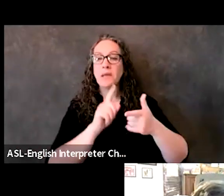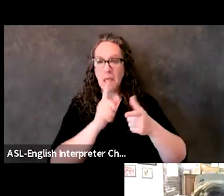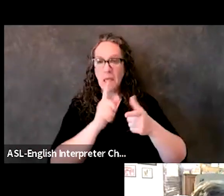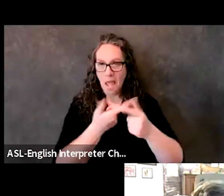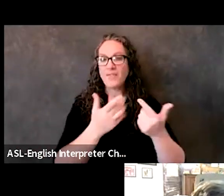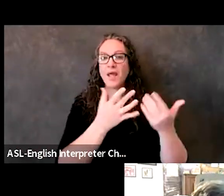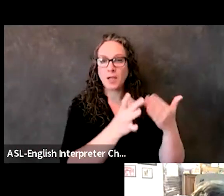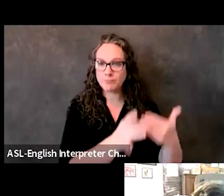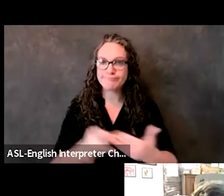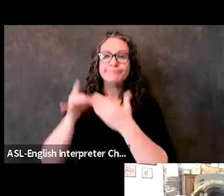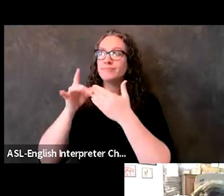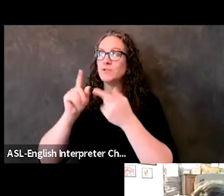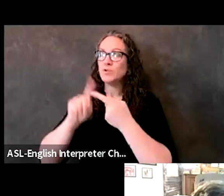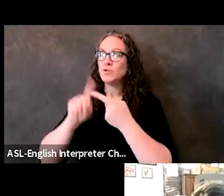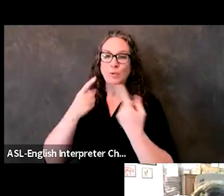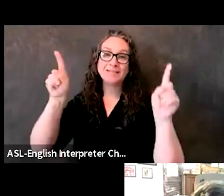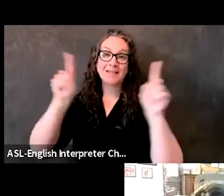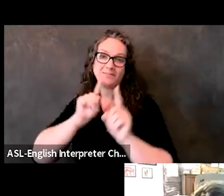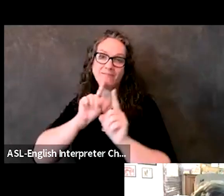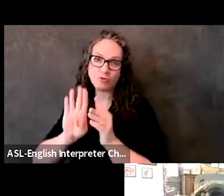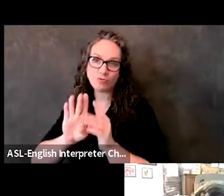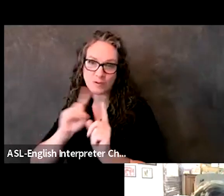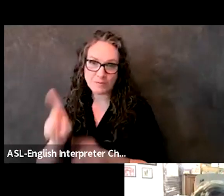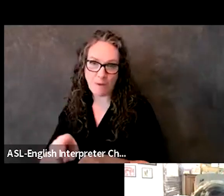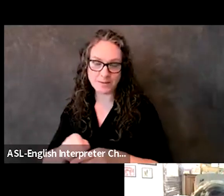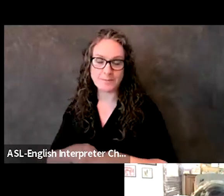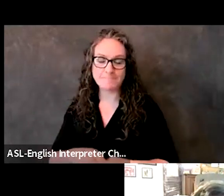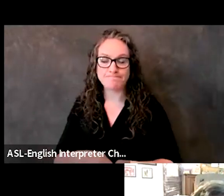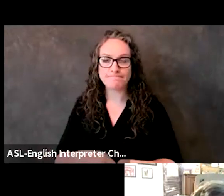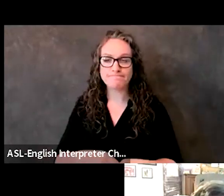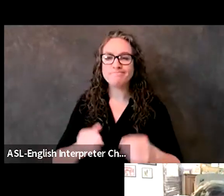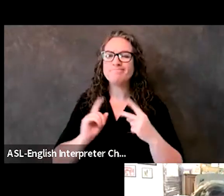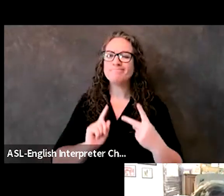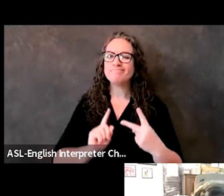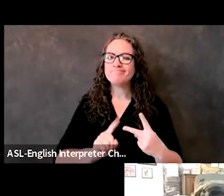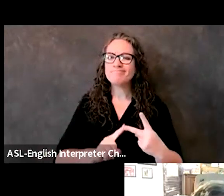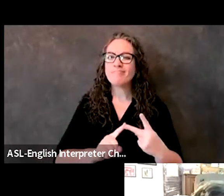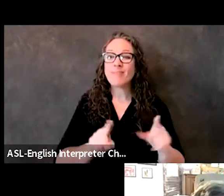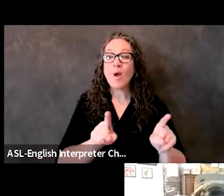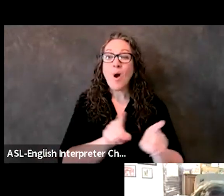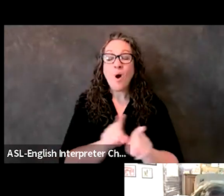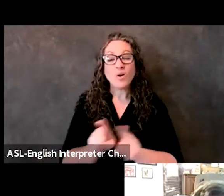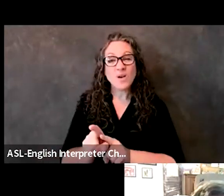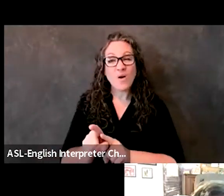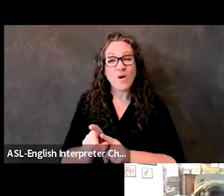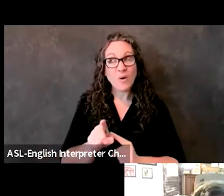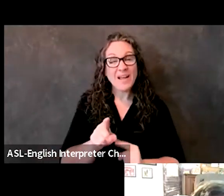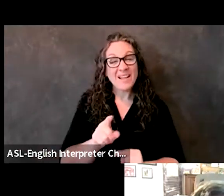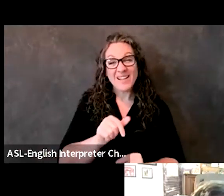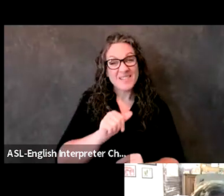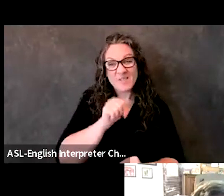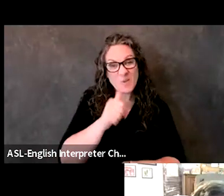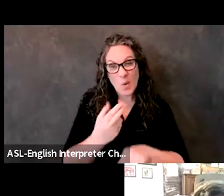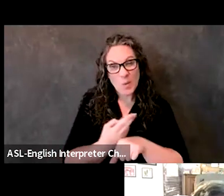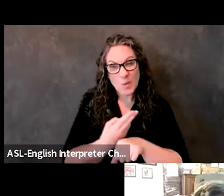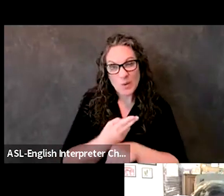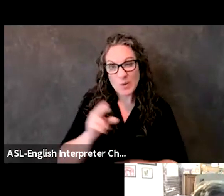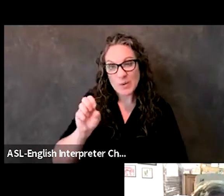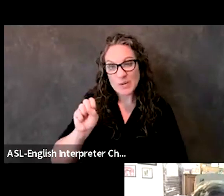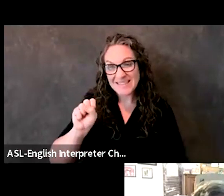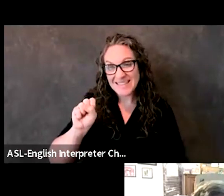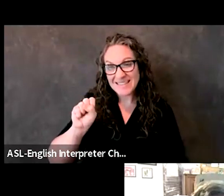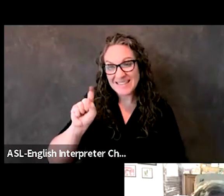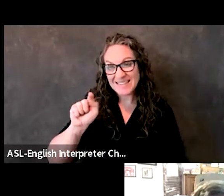Um, the other, would say is don't use your AFN stakeholders as rubber stamps to meet requirements. Okay. Uh,